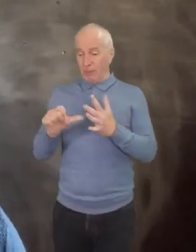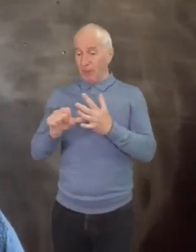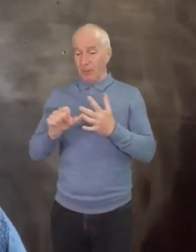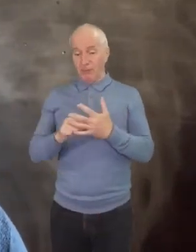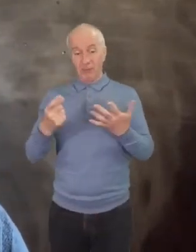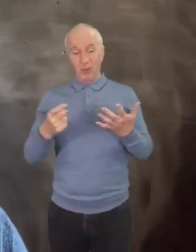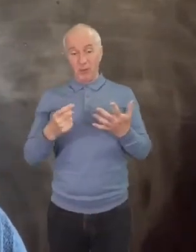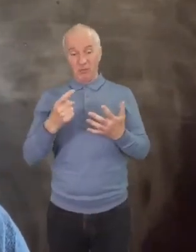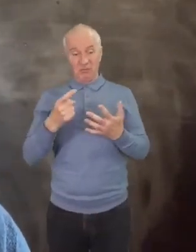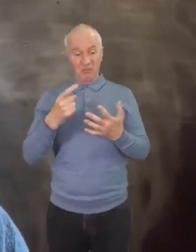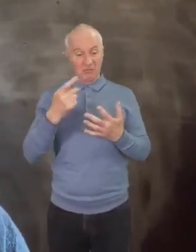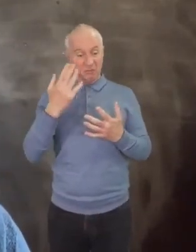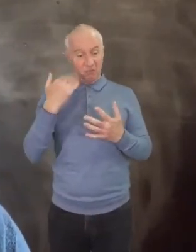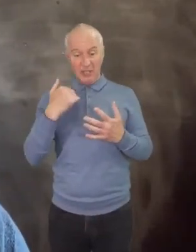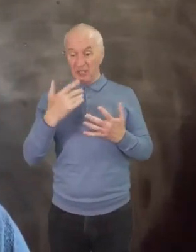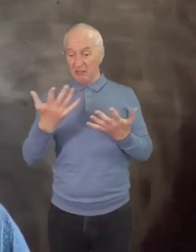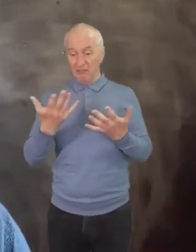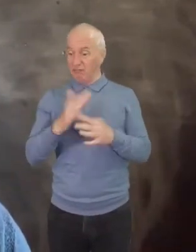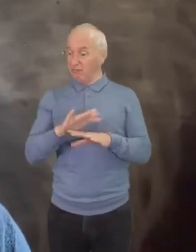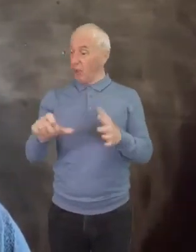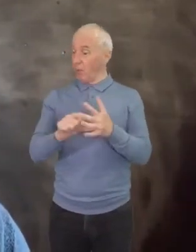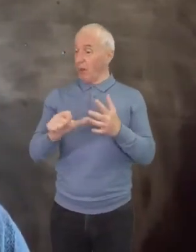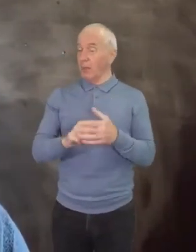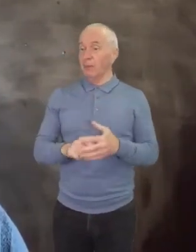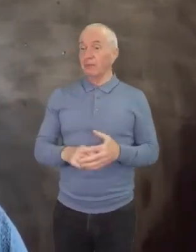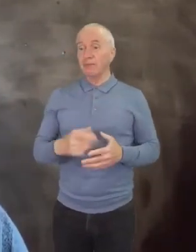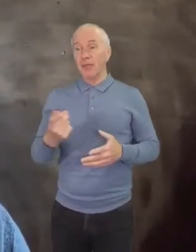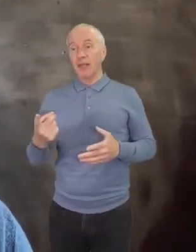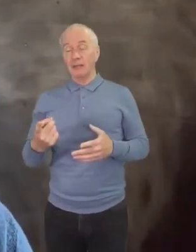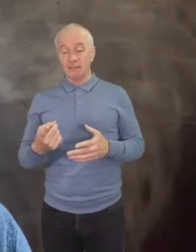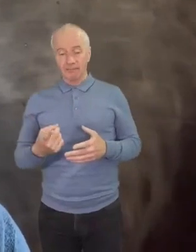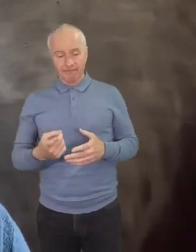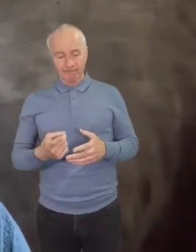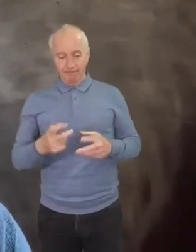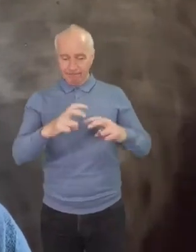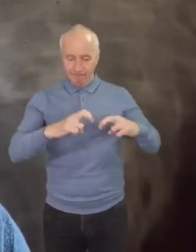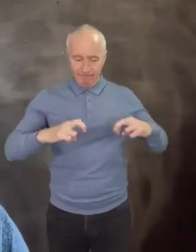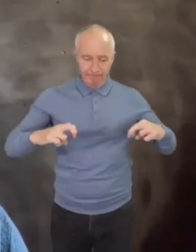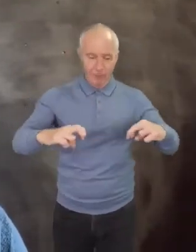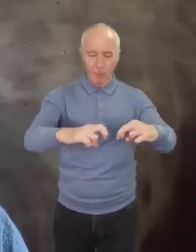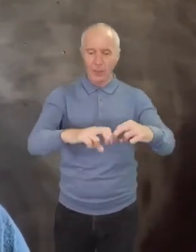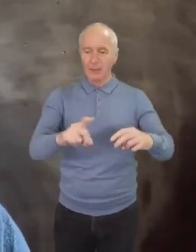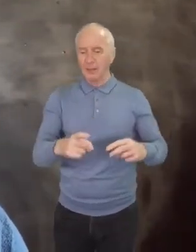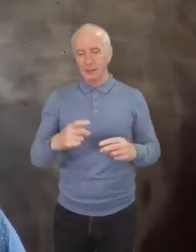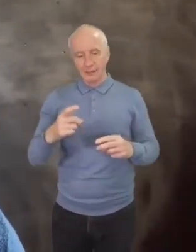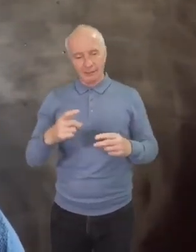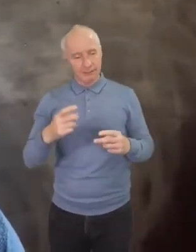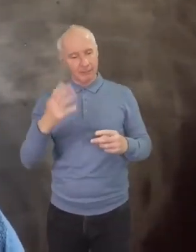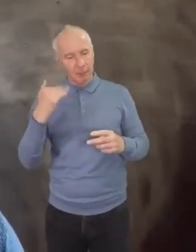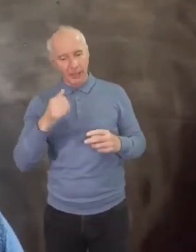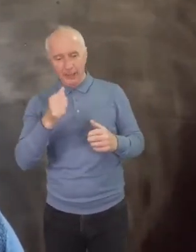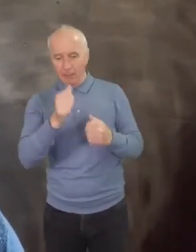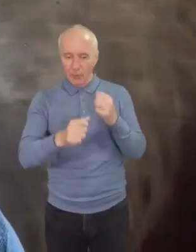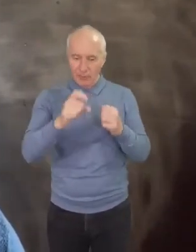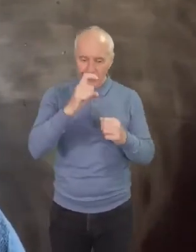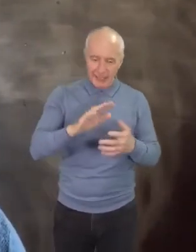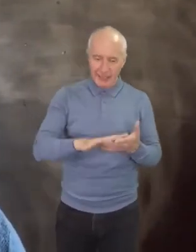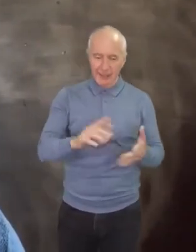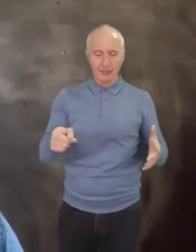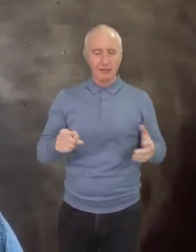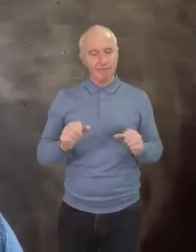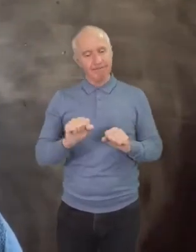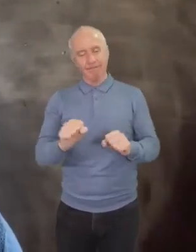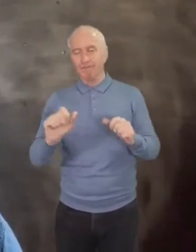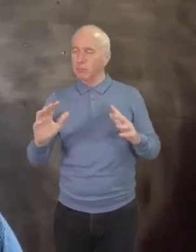until he sat at the feet of his black brothers and sisters encountering Christ through the sorrowful rejoicing of